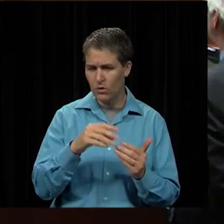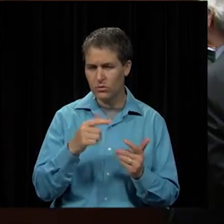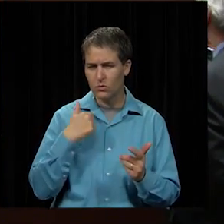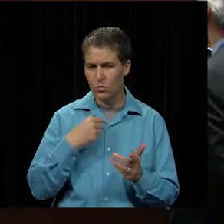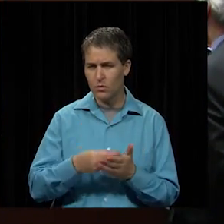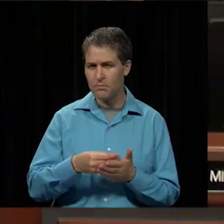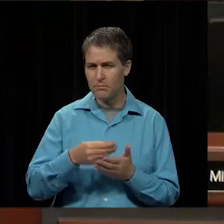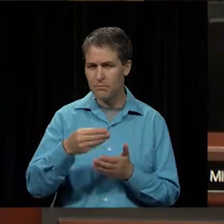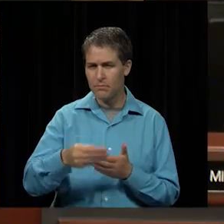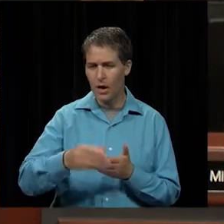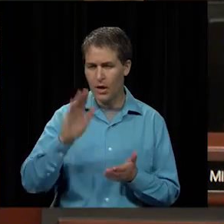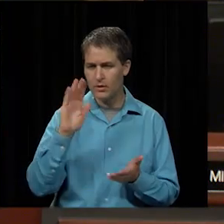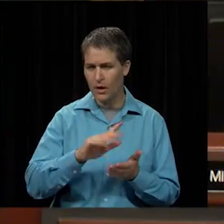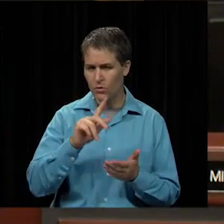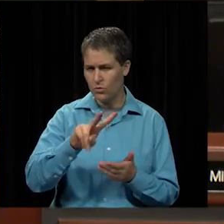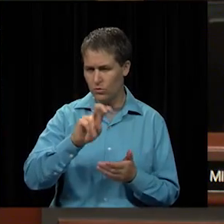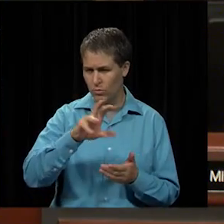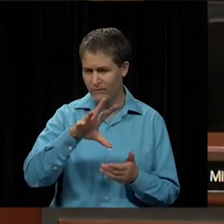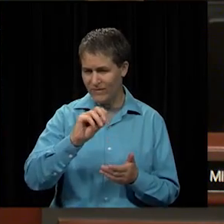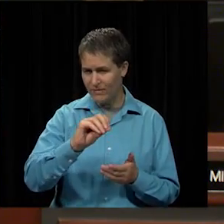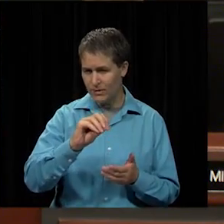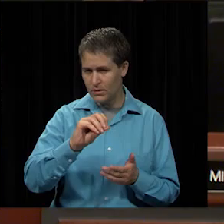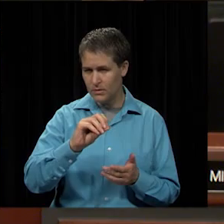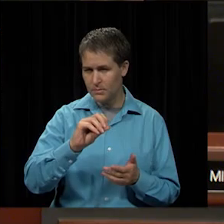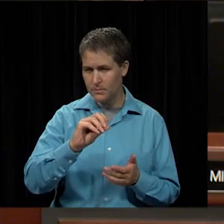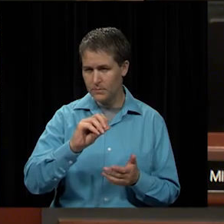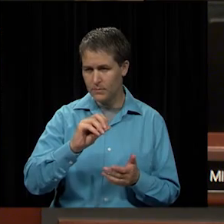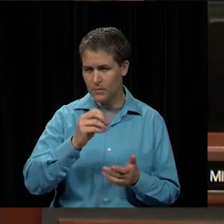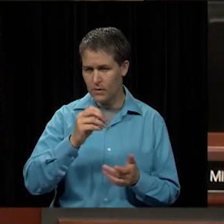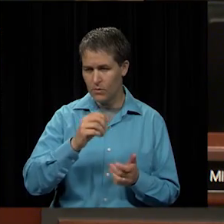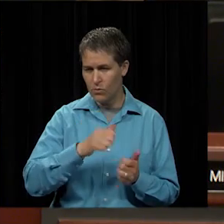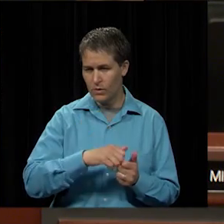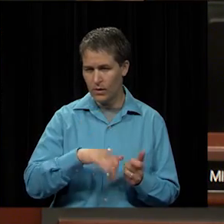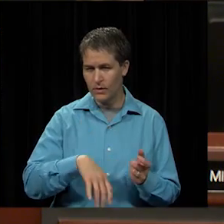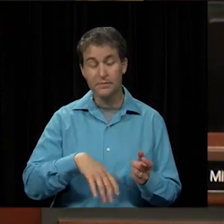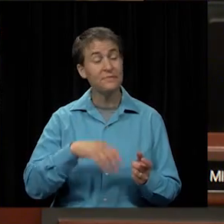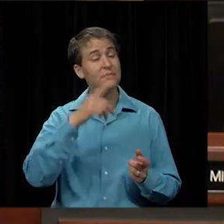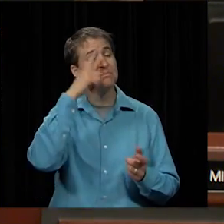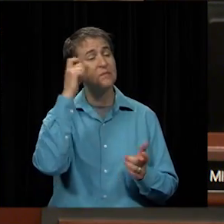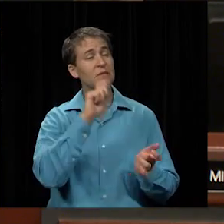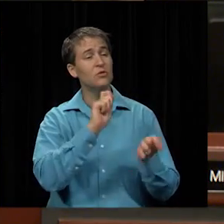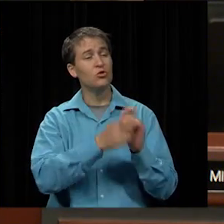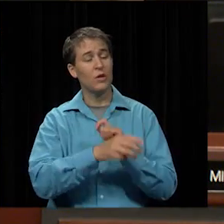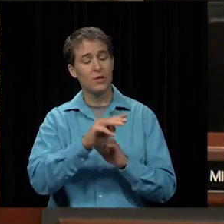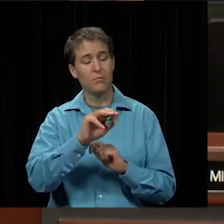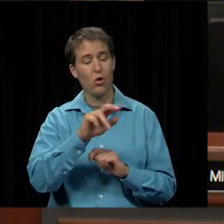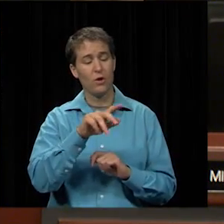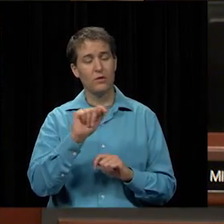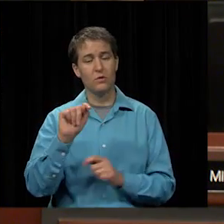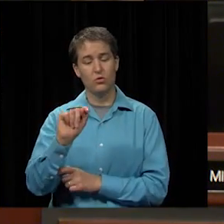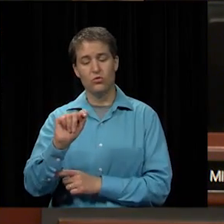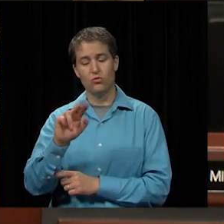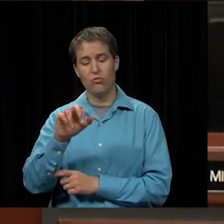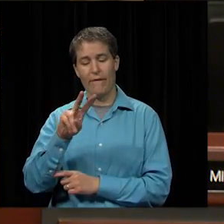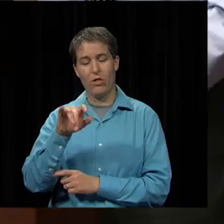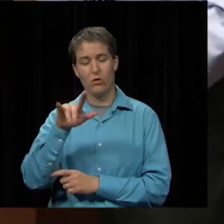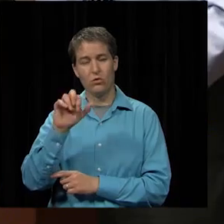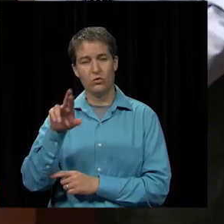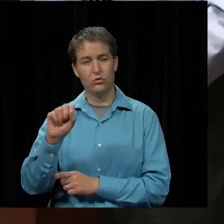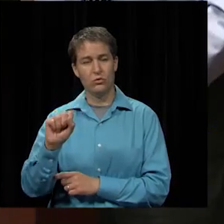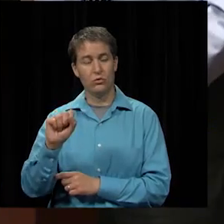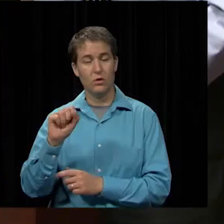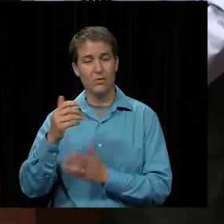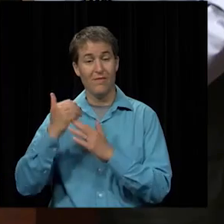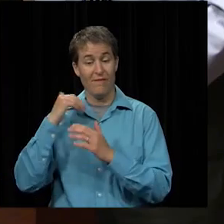that down to $250,000 with the $13,000 on a premium. Due to the change in the market, Travelers reduced that to from